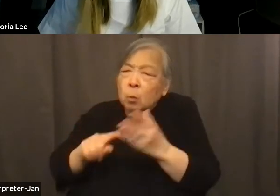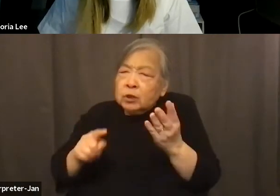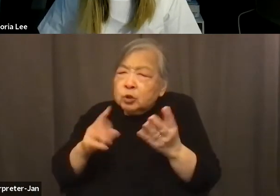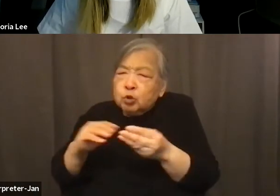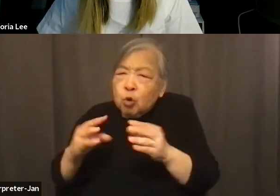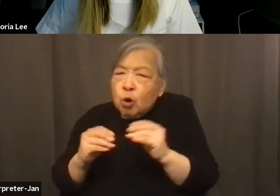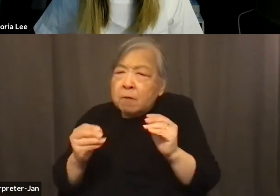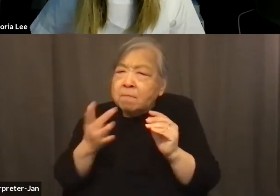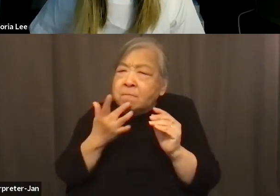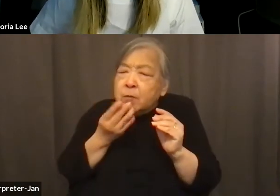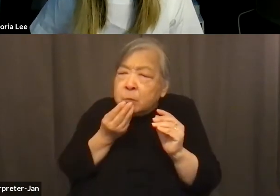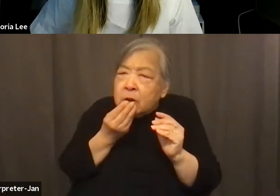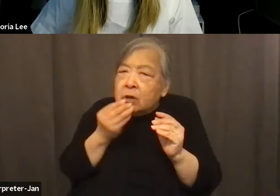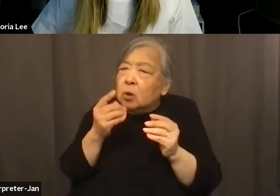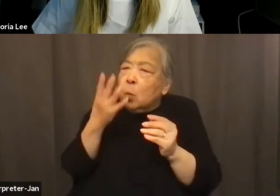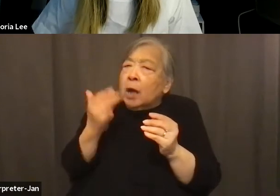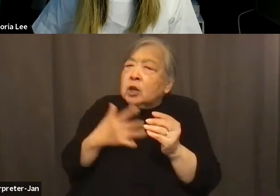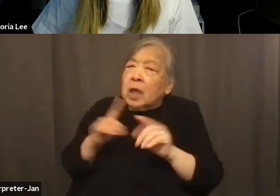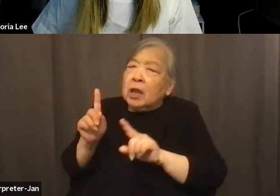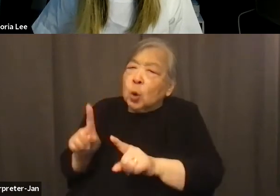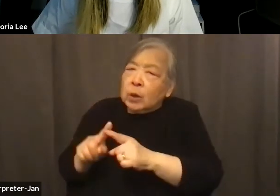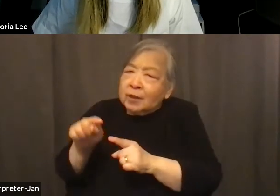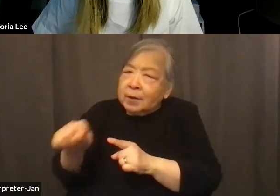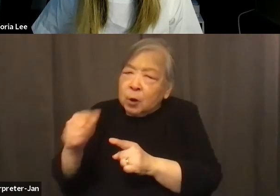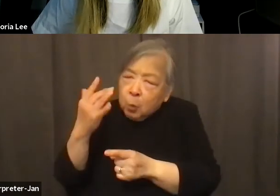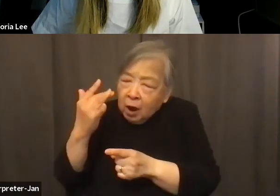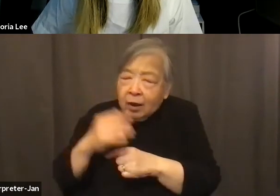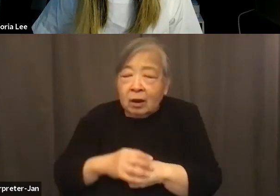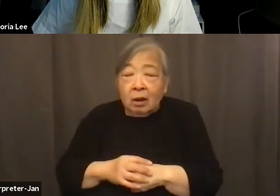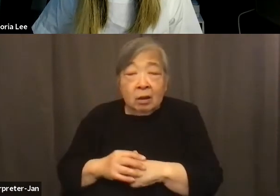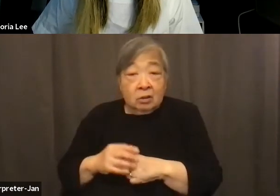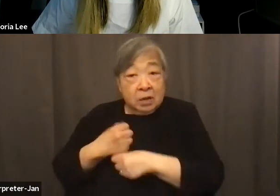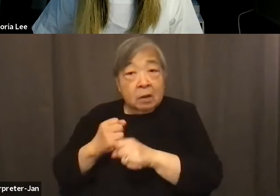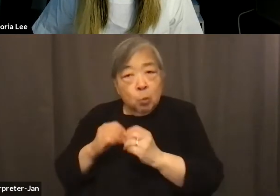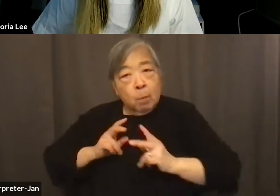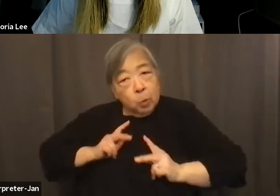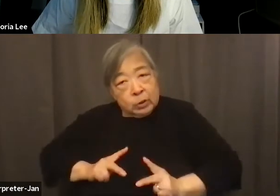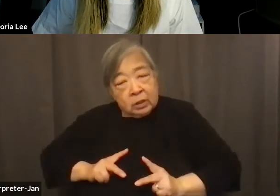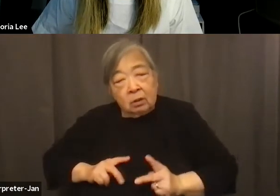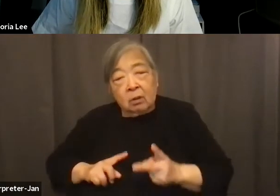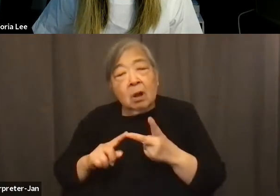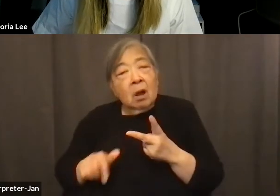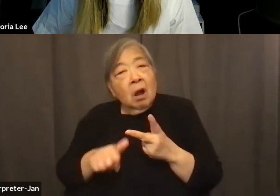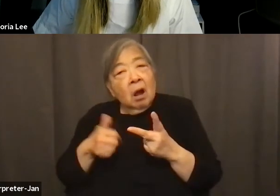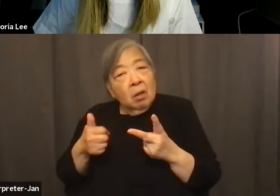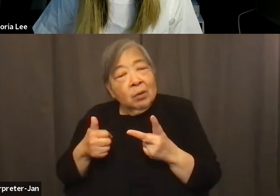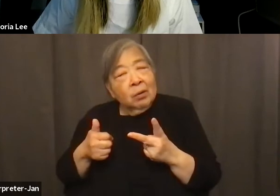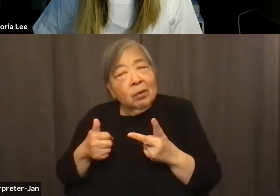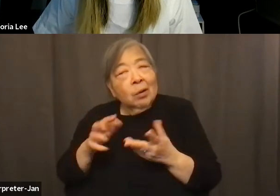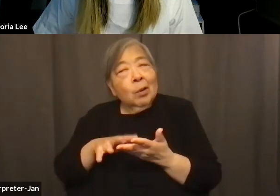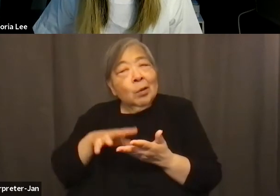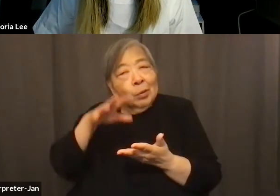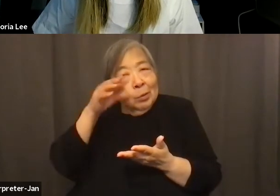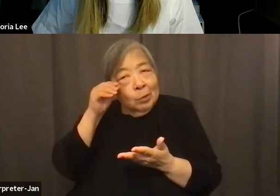like coming here, so that people could discover. The other thing I've learned in the past year is how local politics are